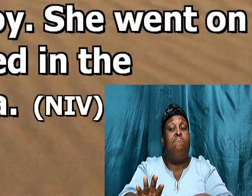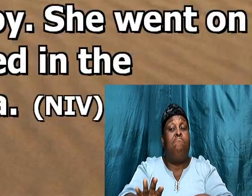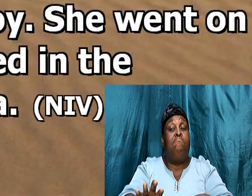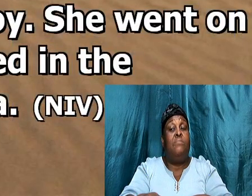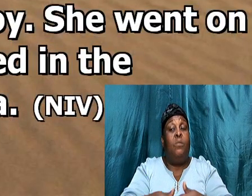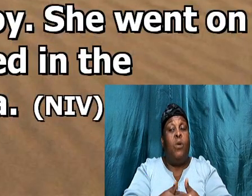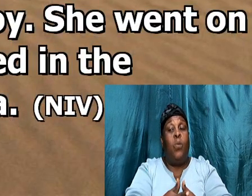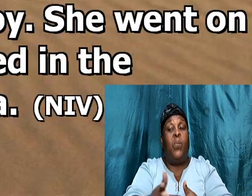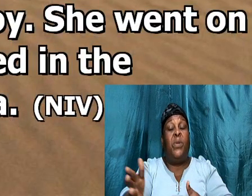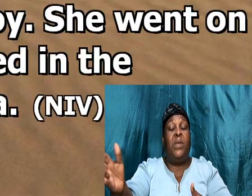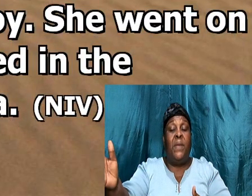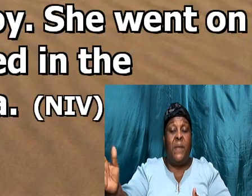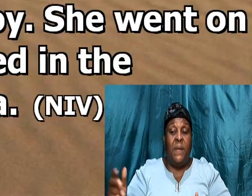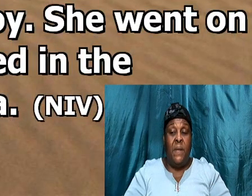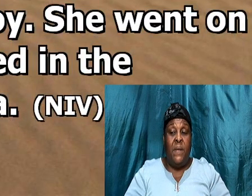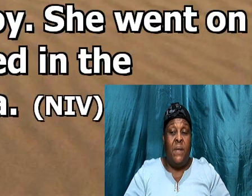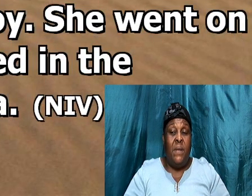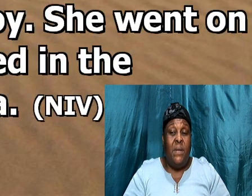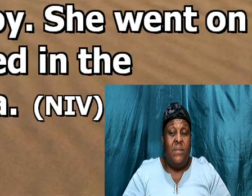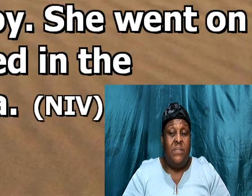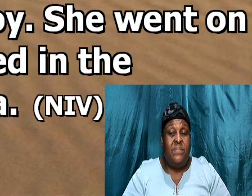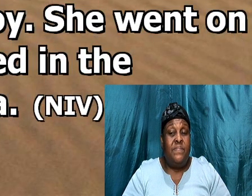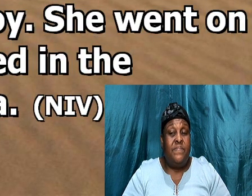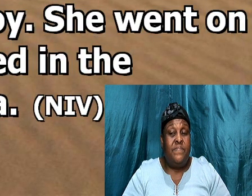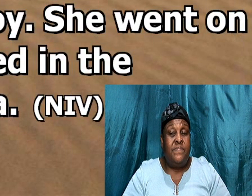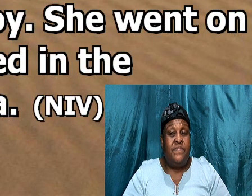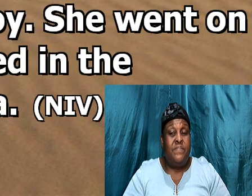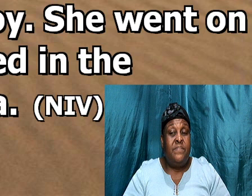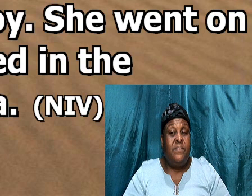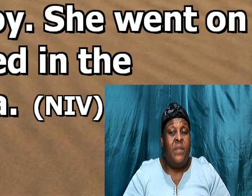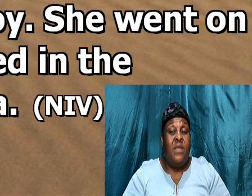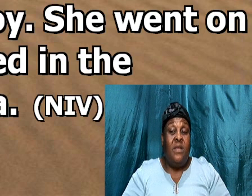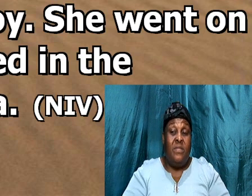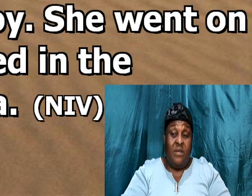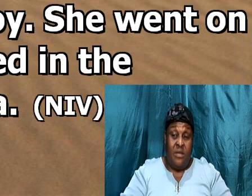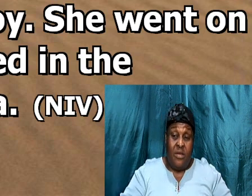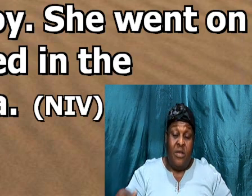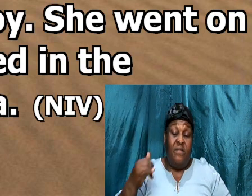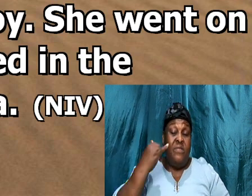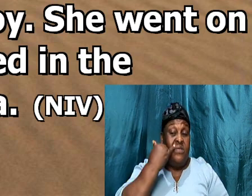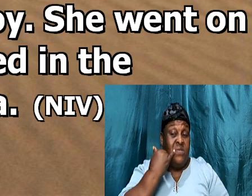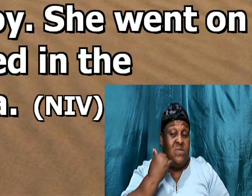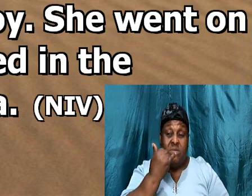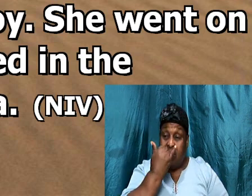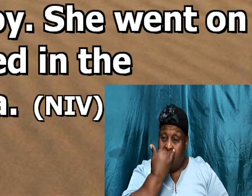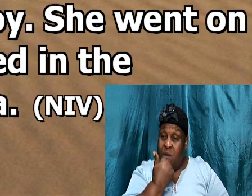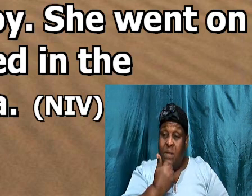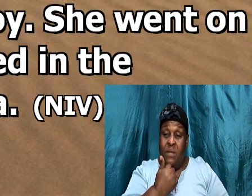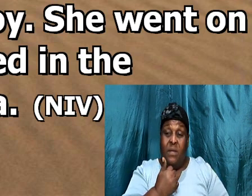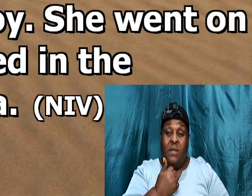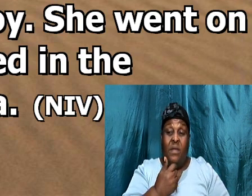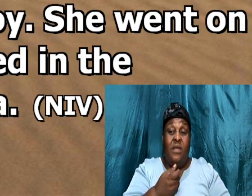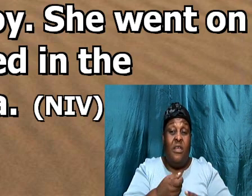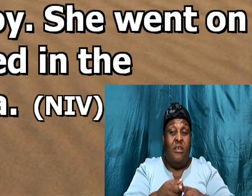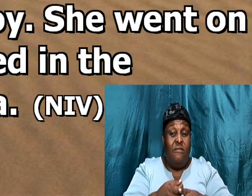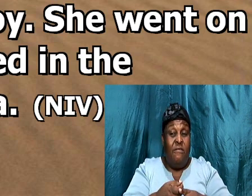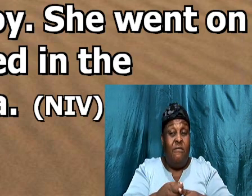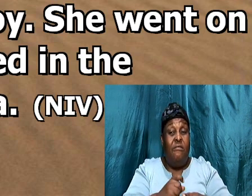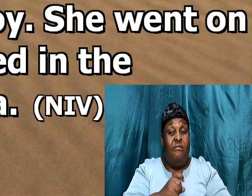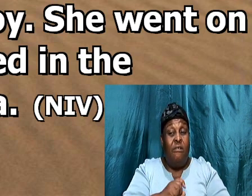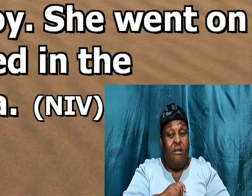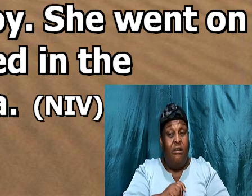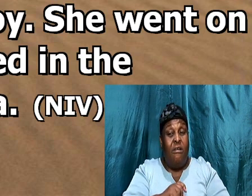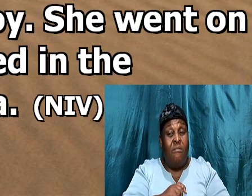I want us to understand, that the children of Israel, are from, are from,